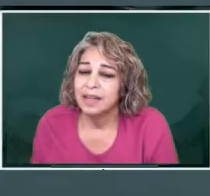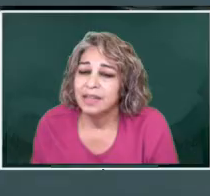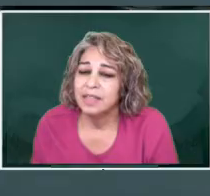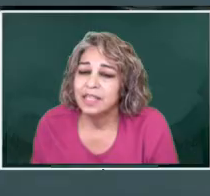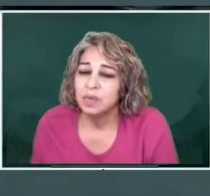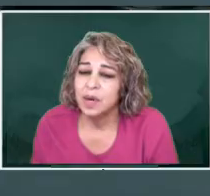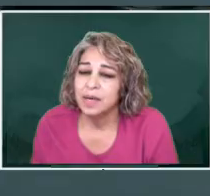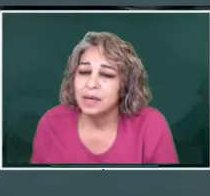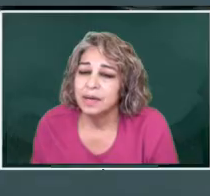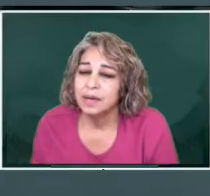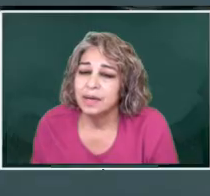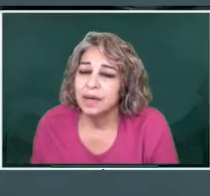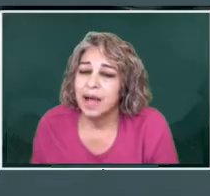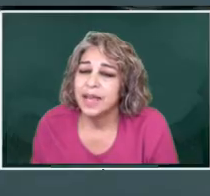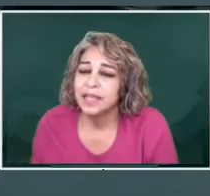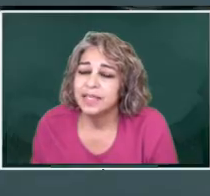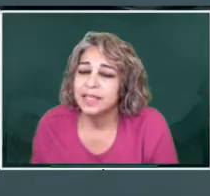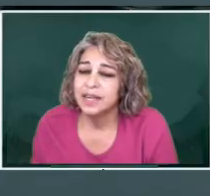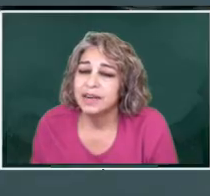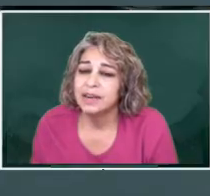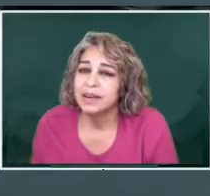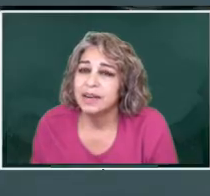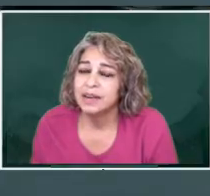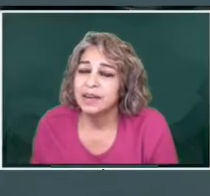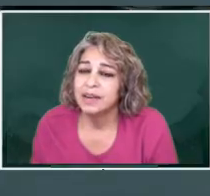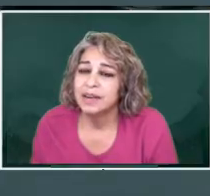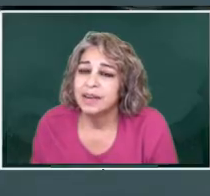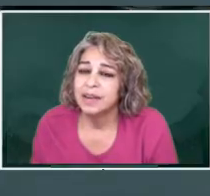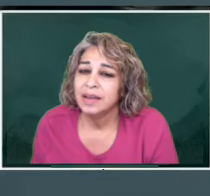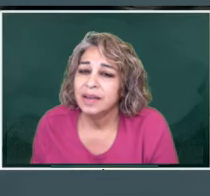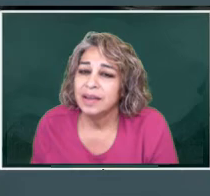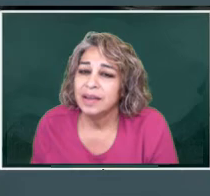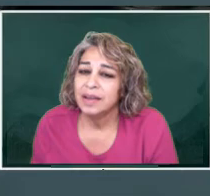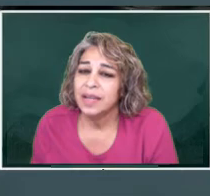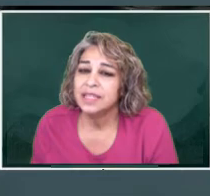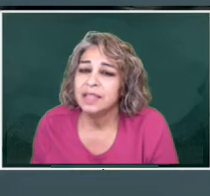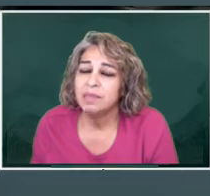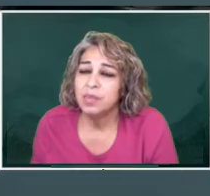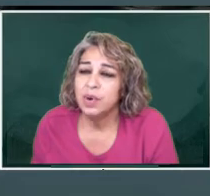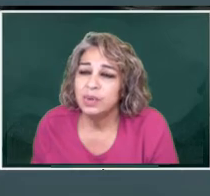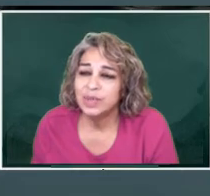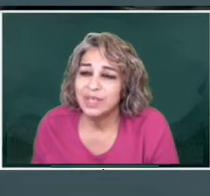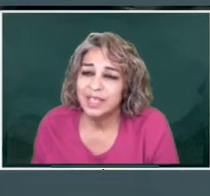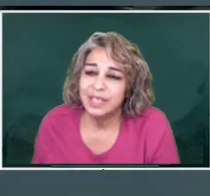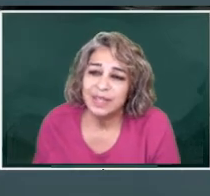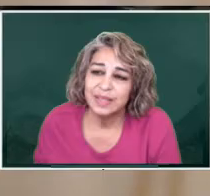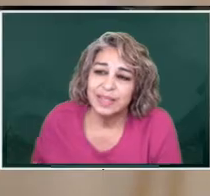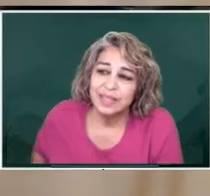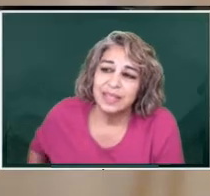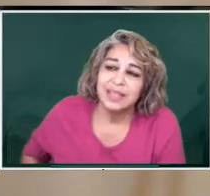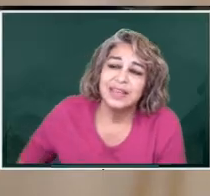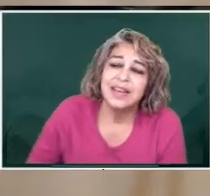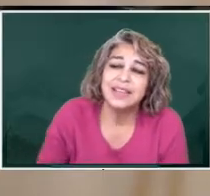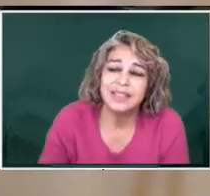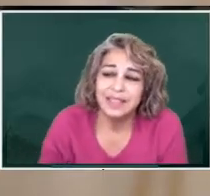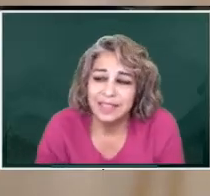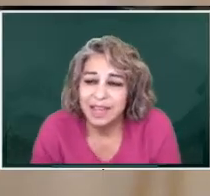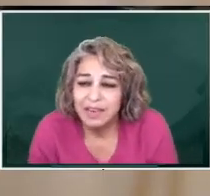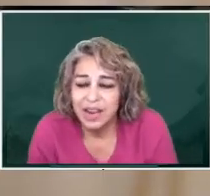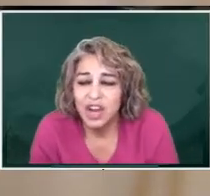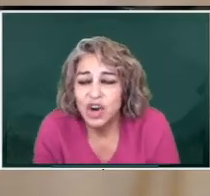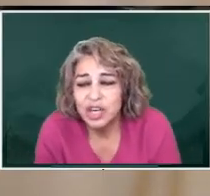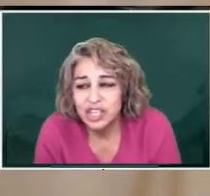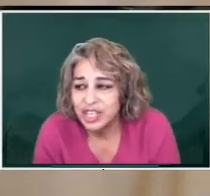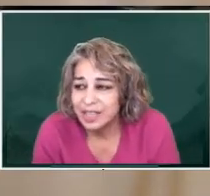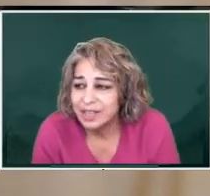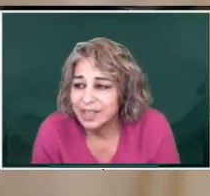this one I consider is the most necessary,